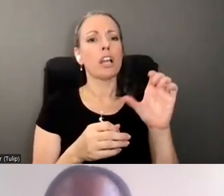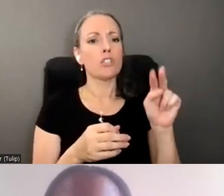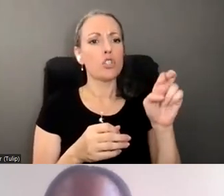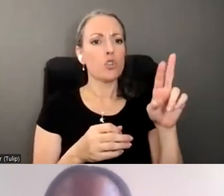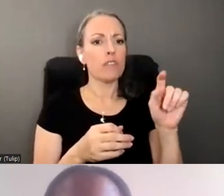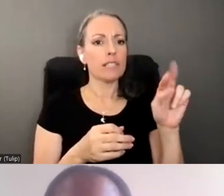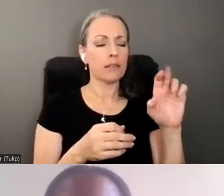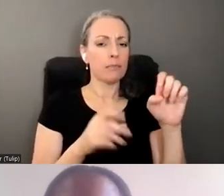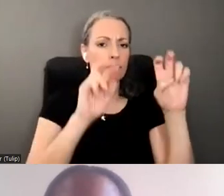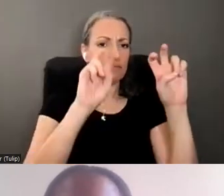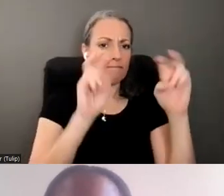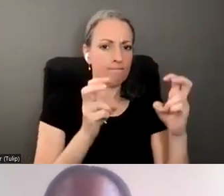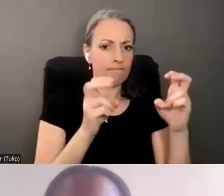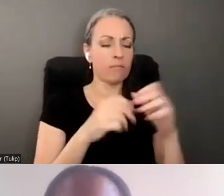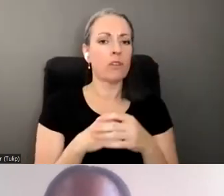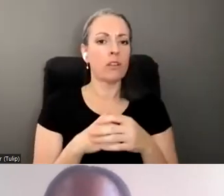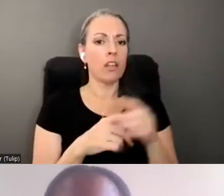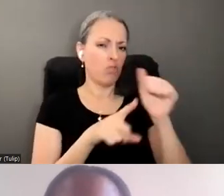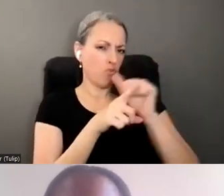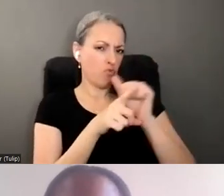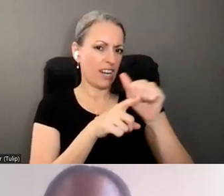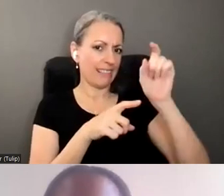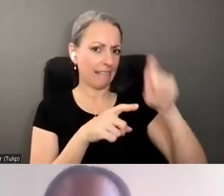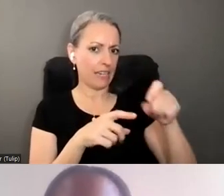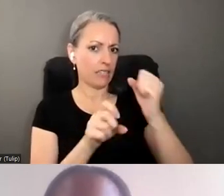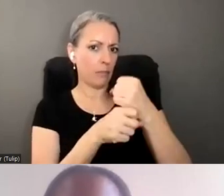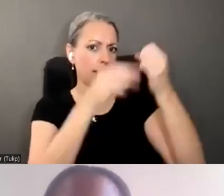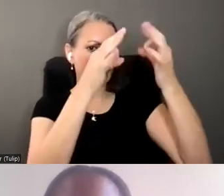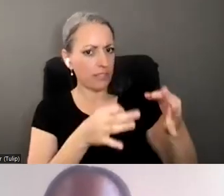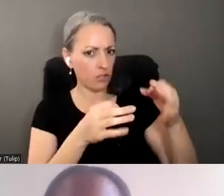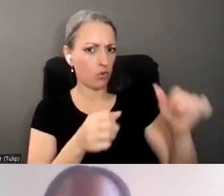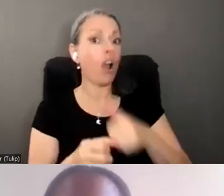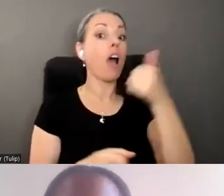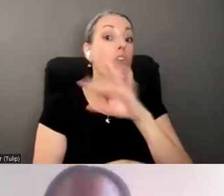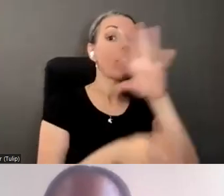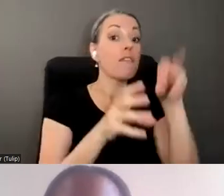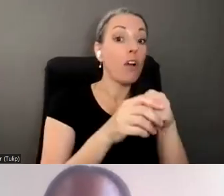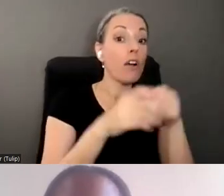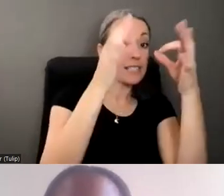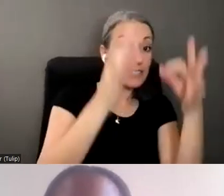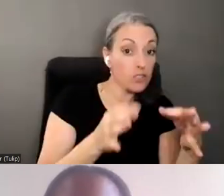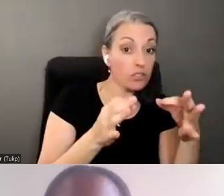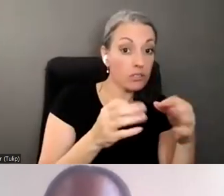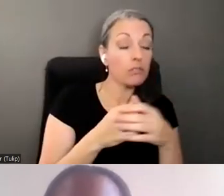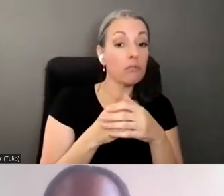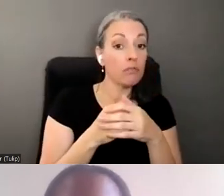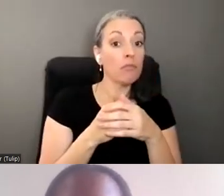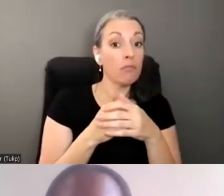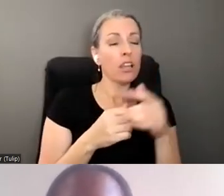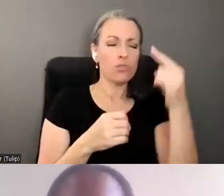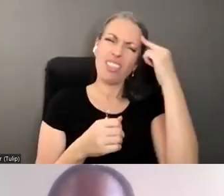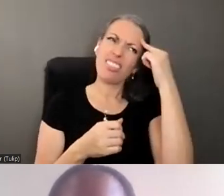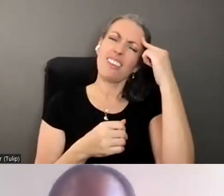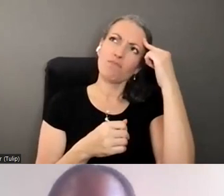You know, are they getting the training that they need to make these decisions? Are there others that could be involved in the decisions? So I think